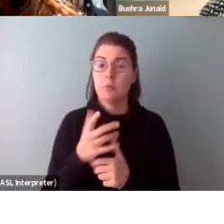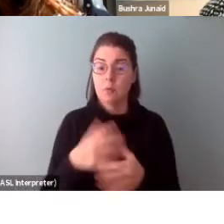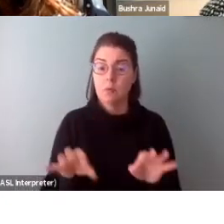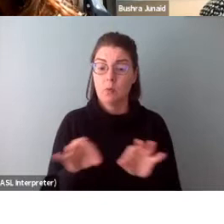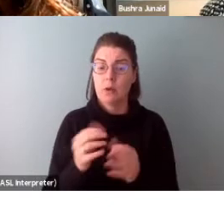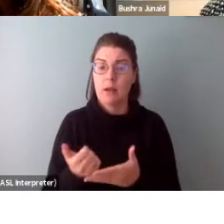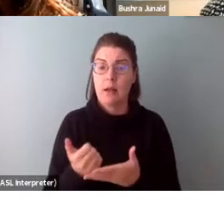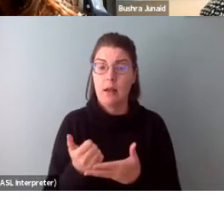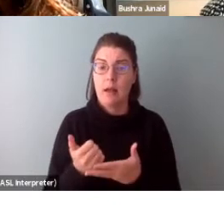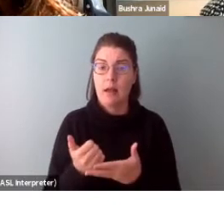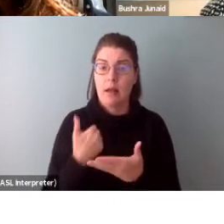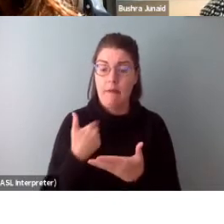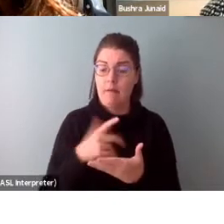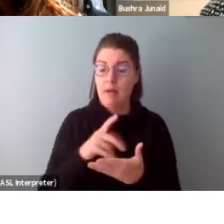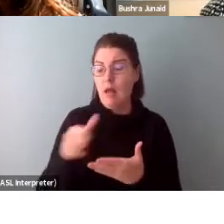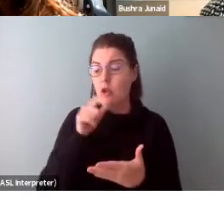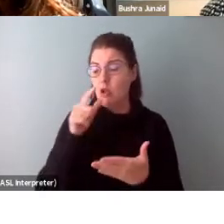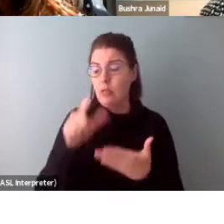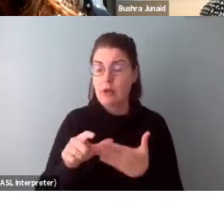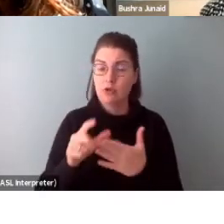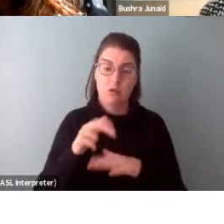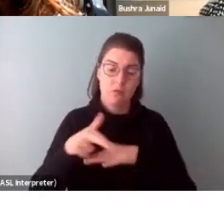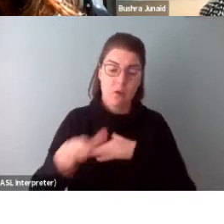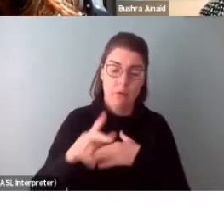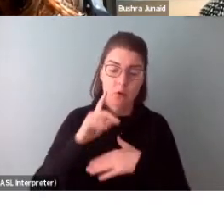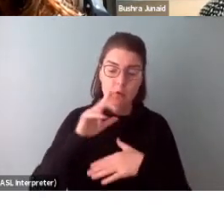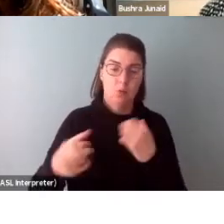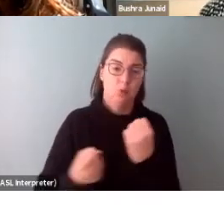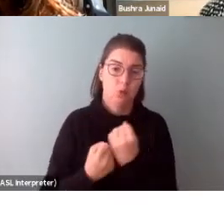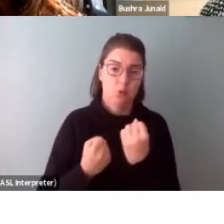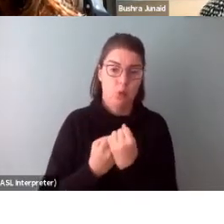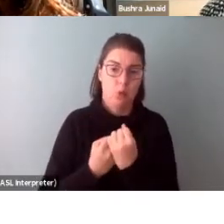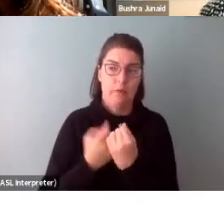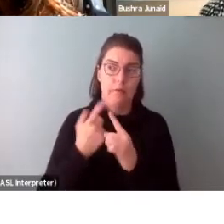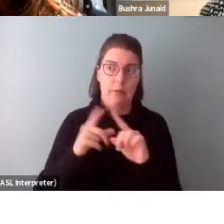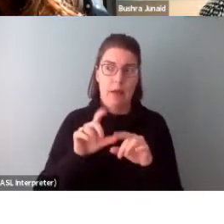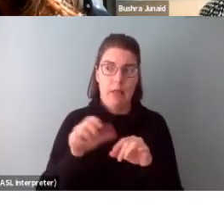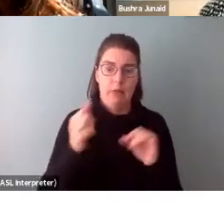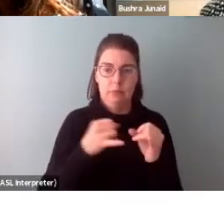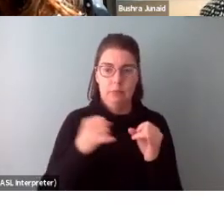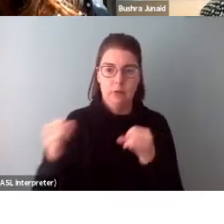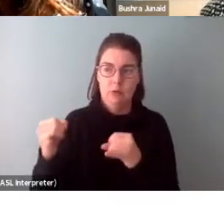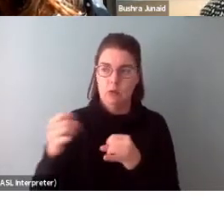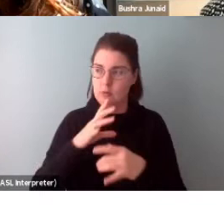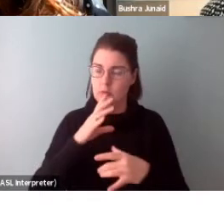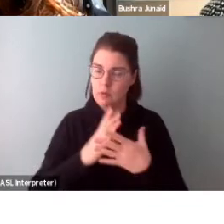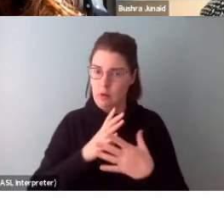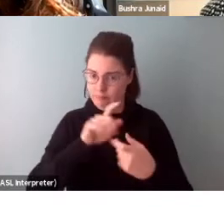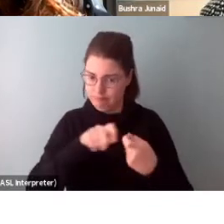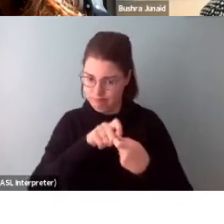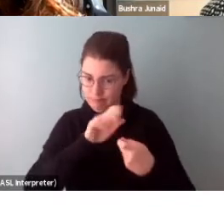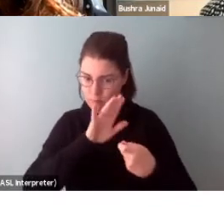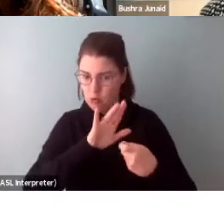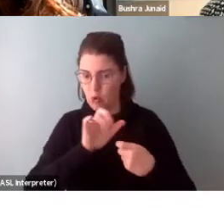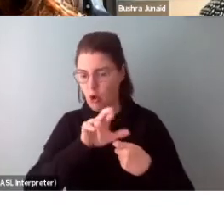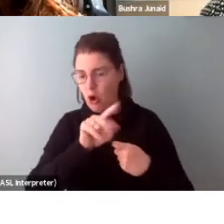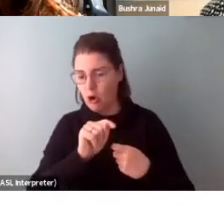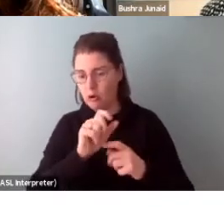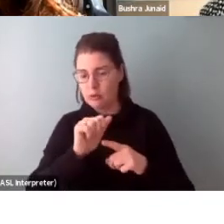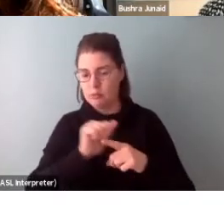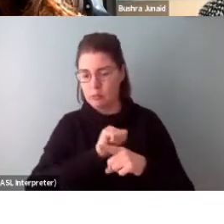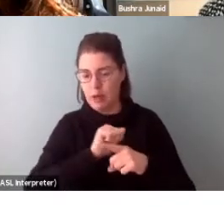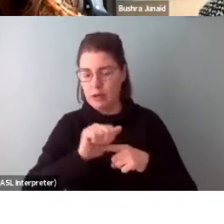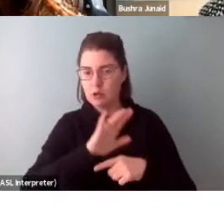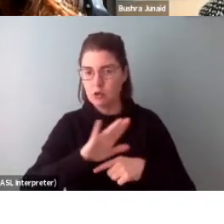other letters of reference or support from individuals who can speak directly to your art practice and experience.